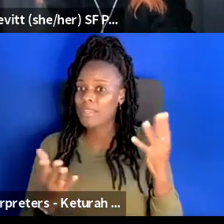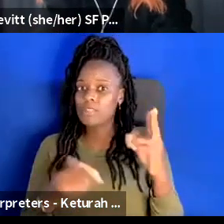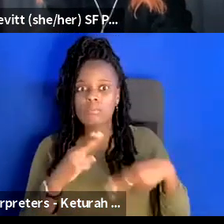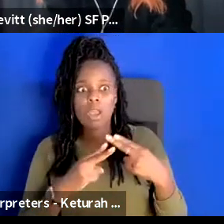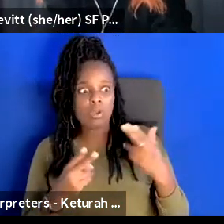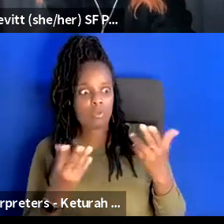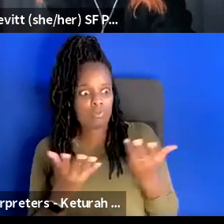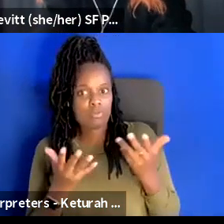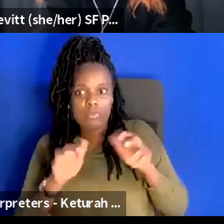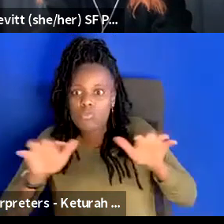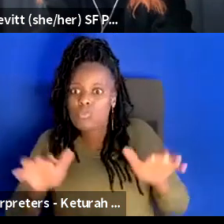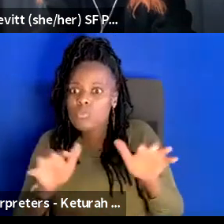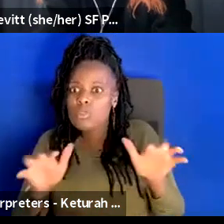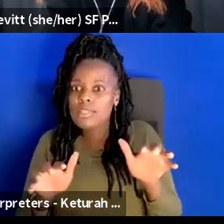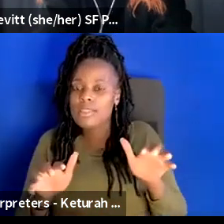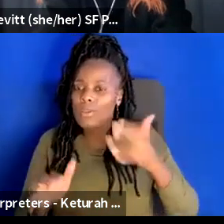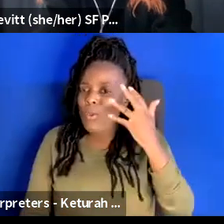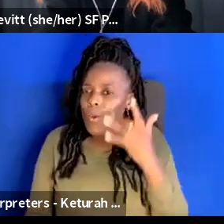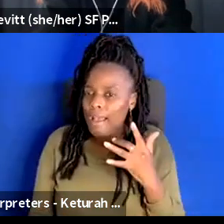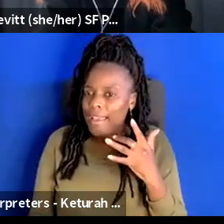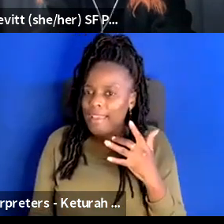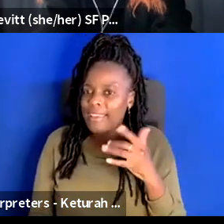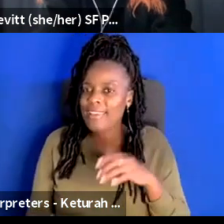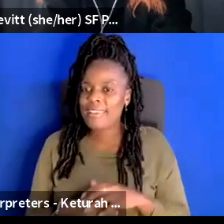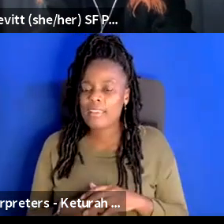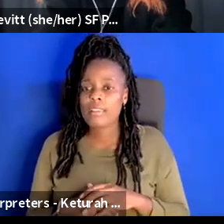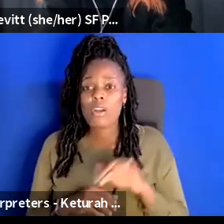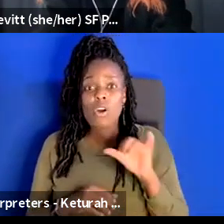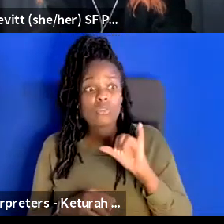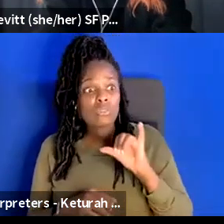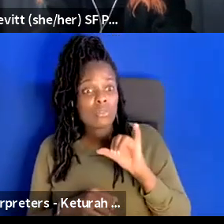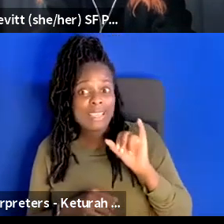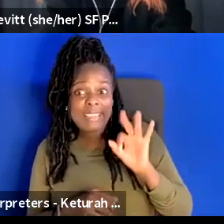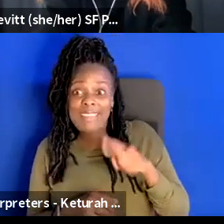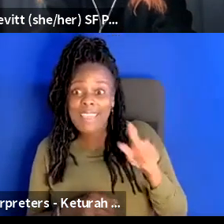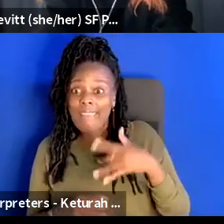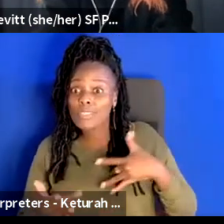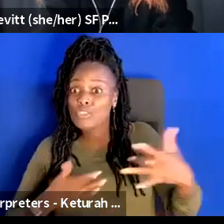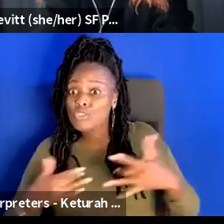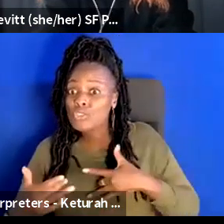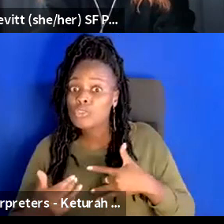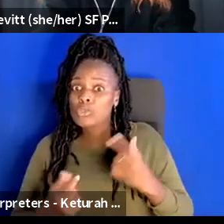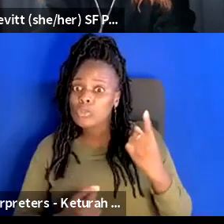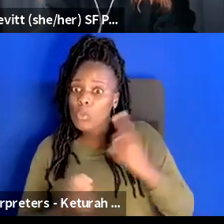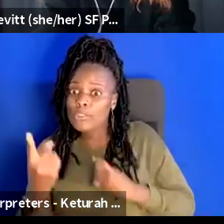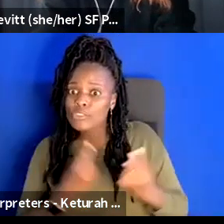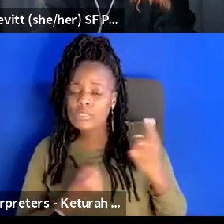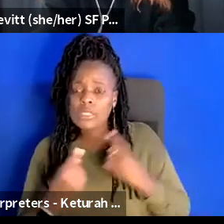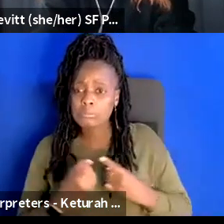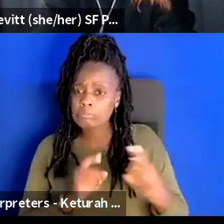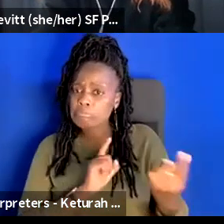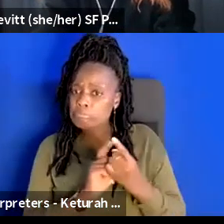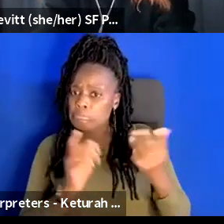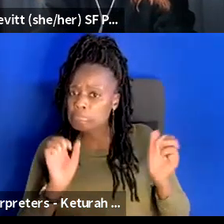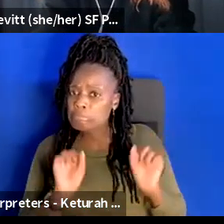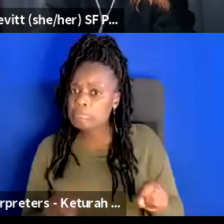why um and also venues to raise concerns ask questions so that way when things do come up in the space they're less